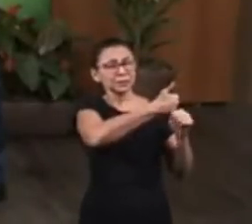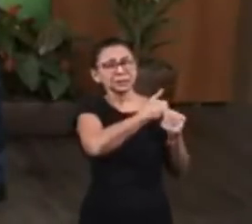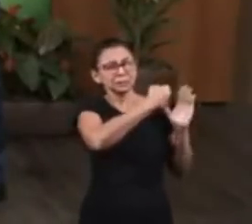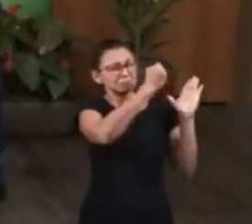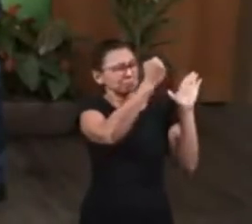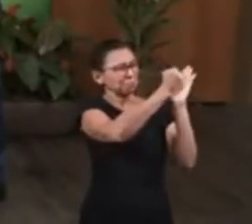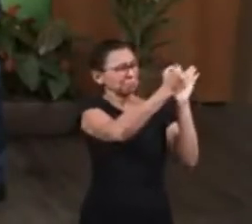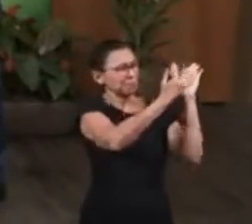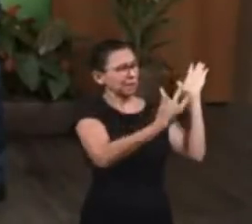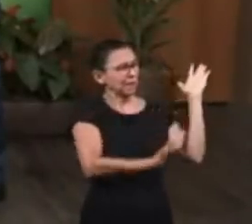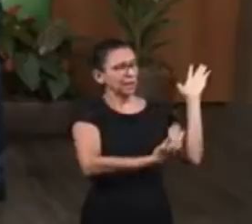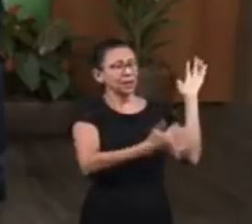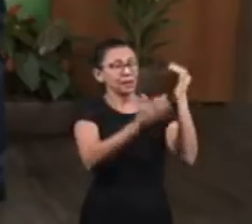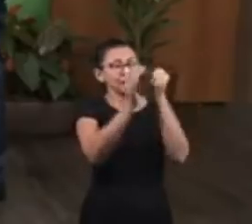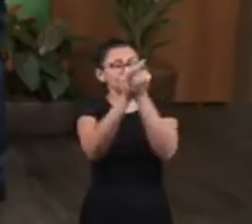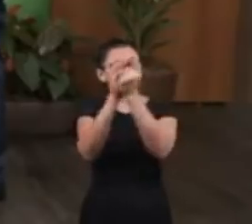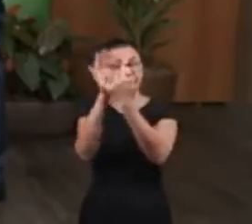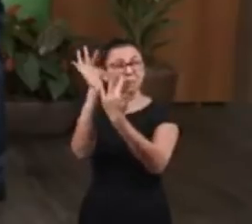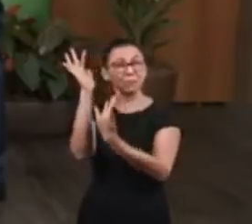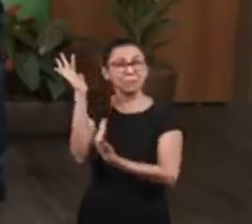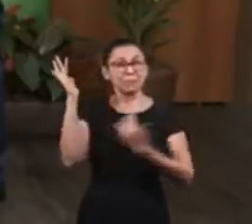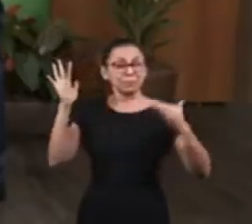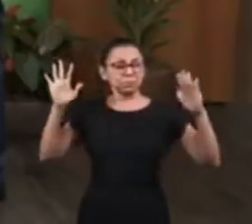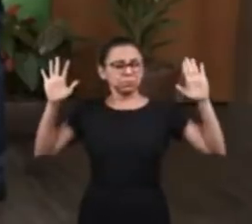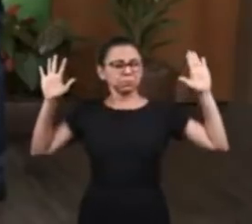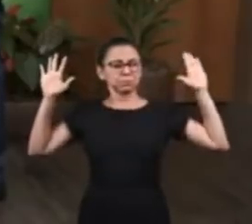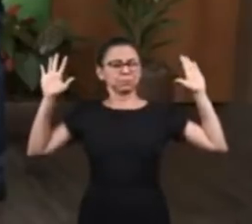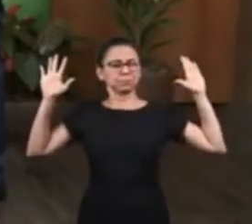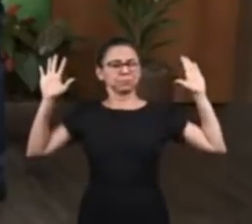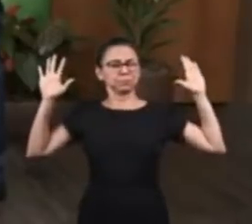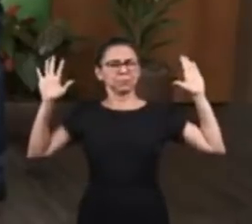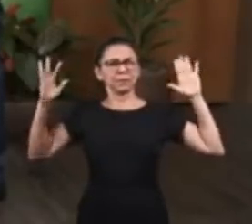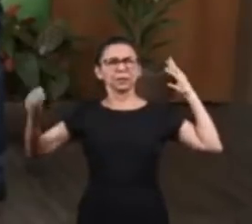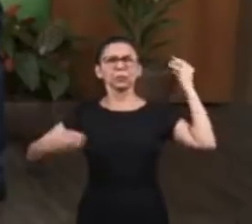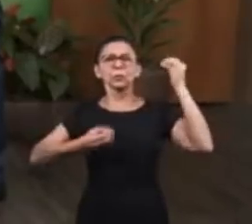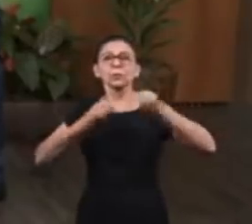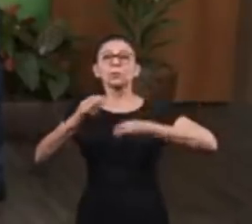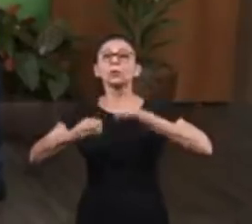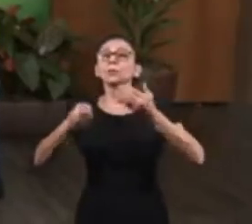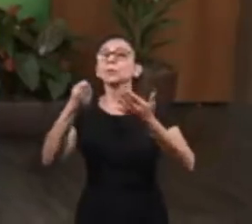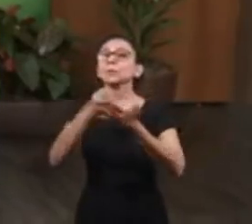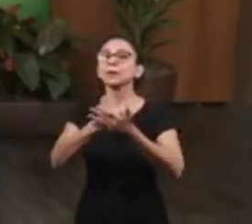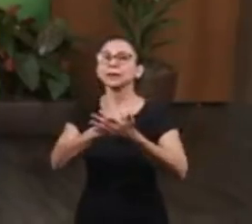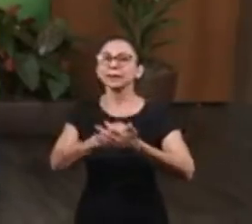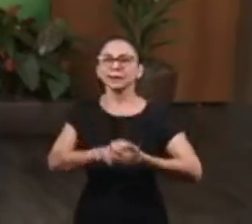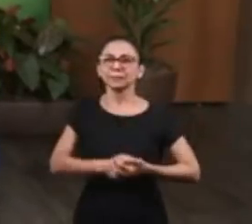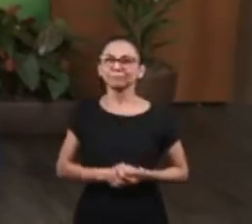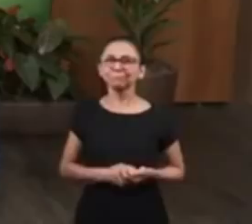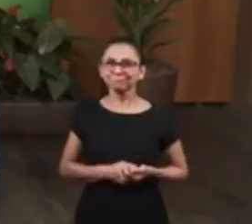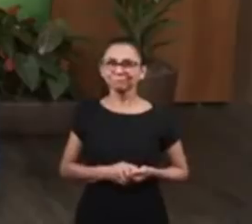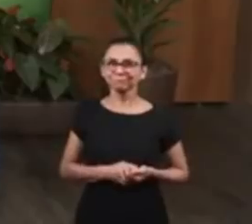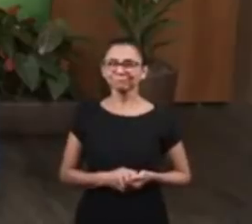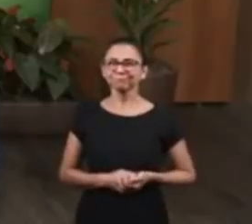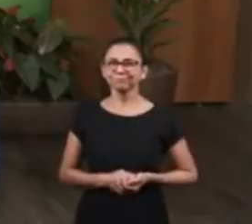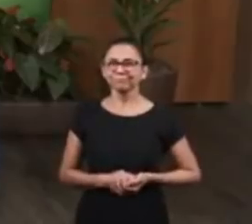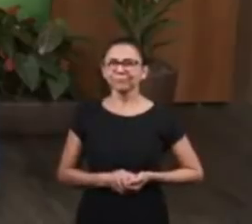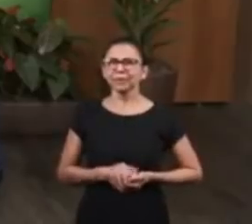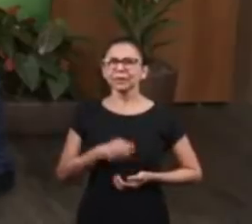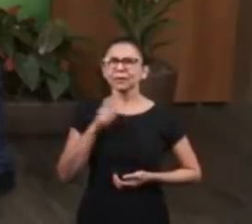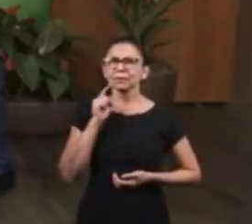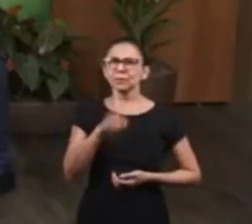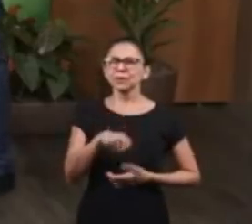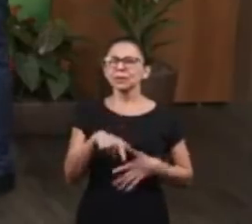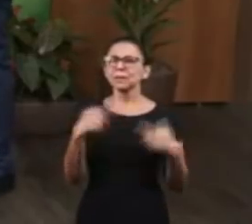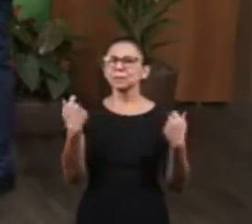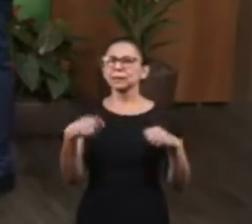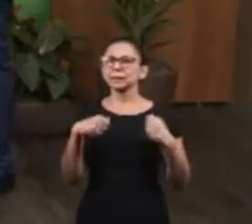He gave himself completely. It is a price that none of us could pay. This price has already